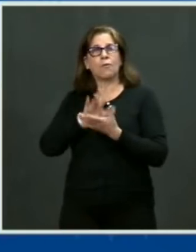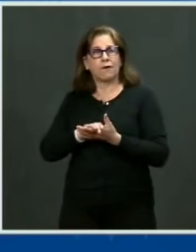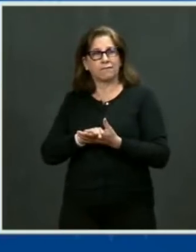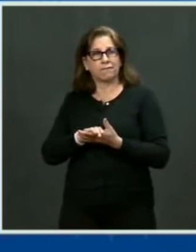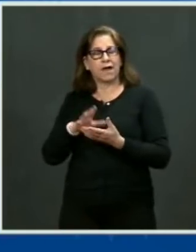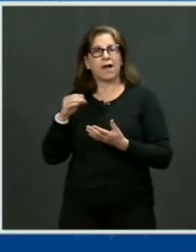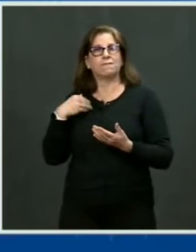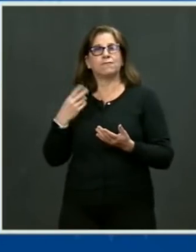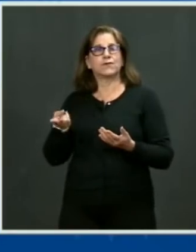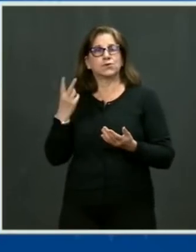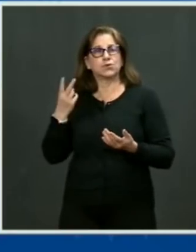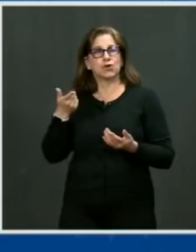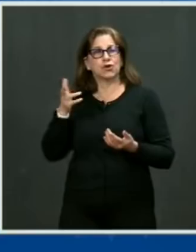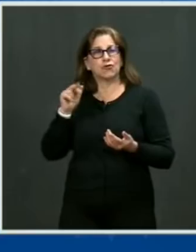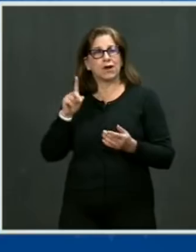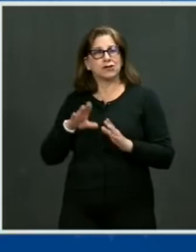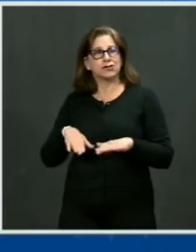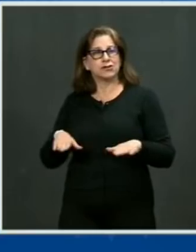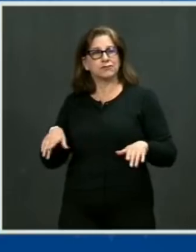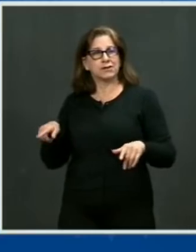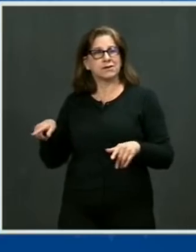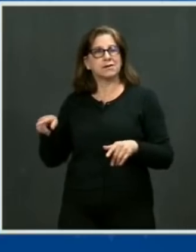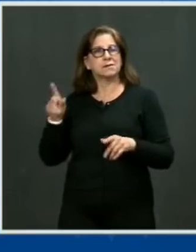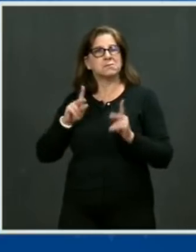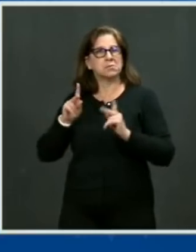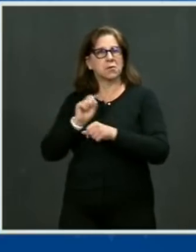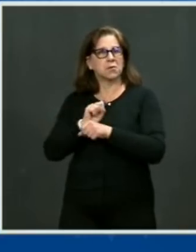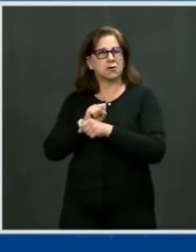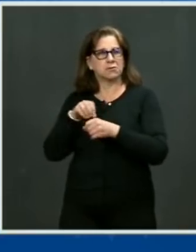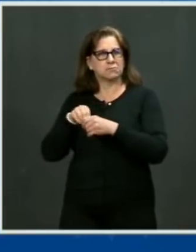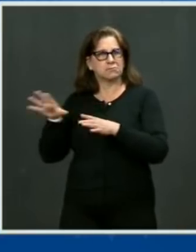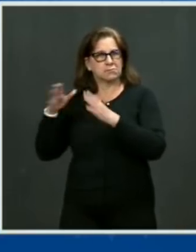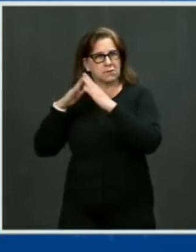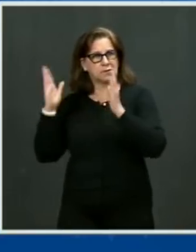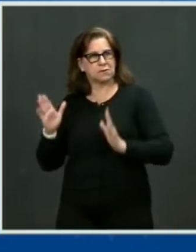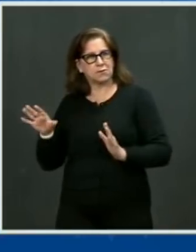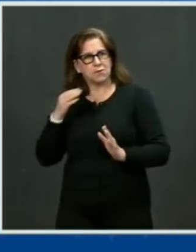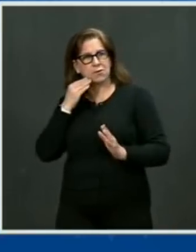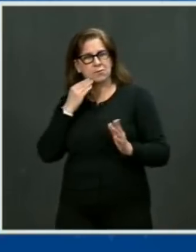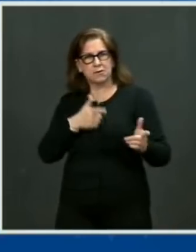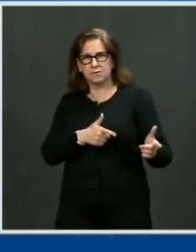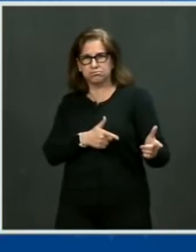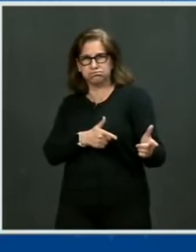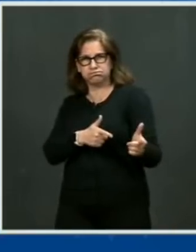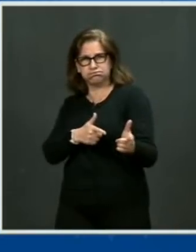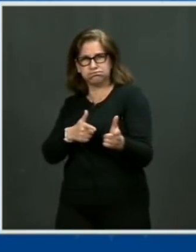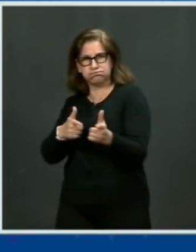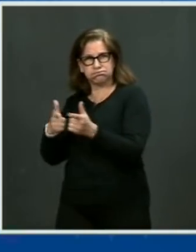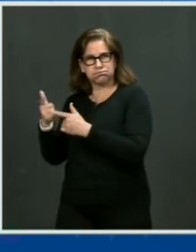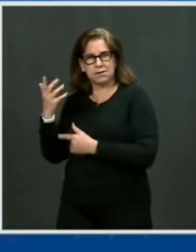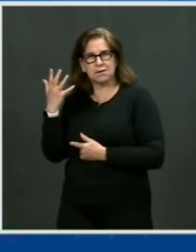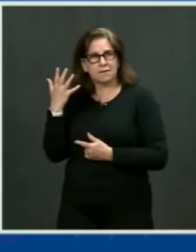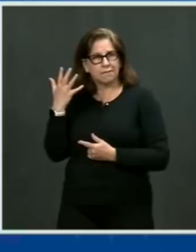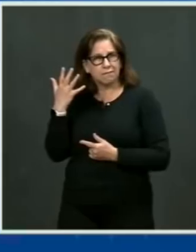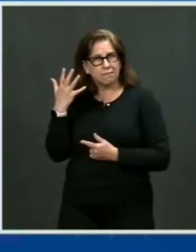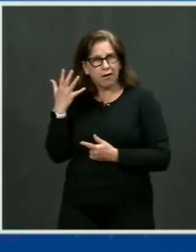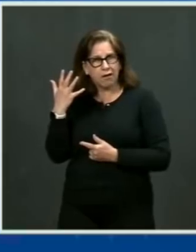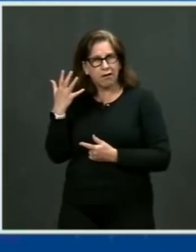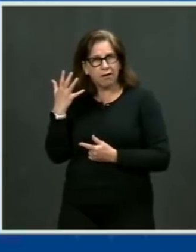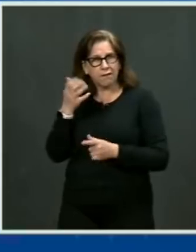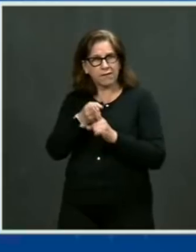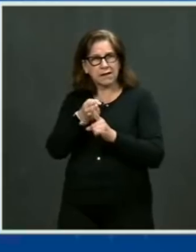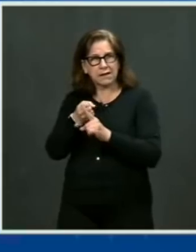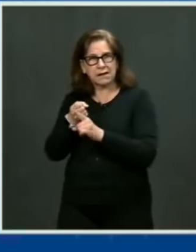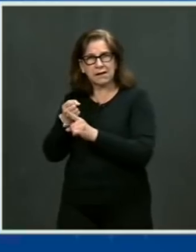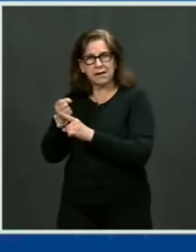and a person working at his house was gunned down. All five. So many people, so many